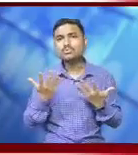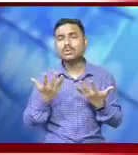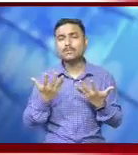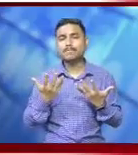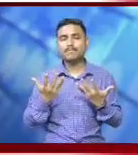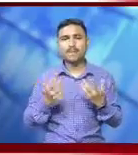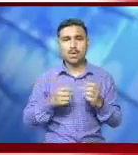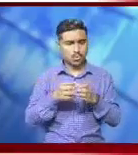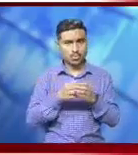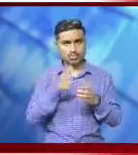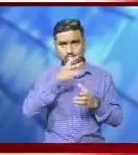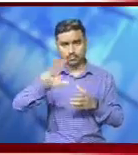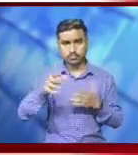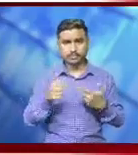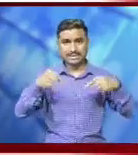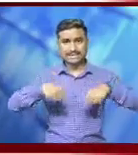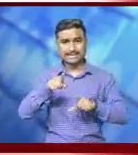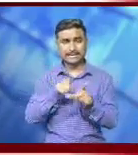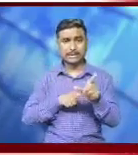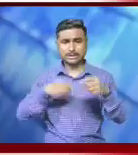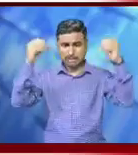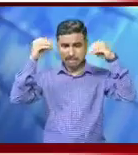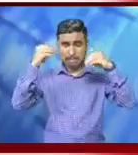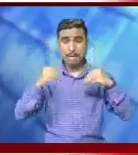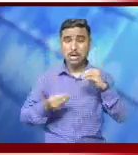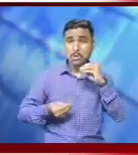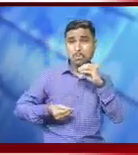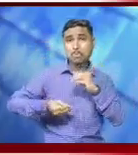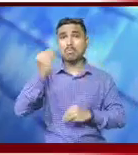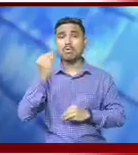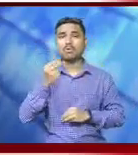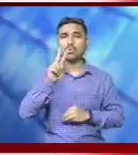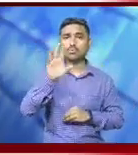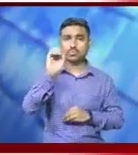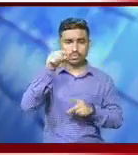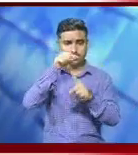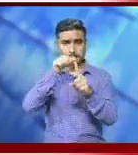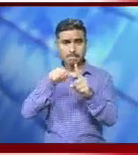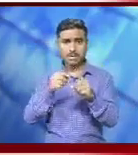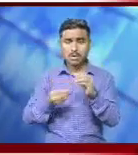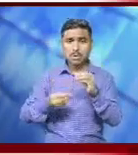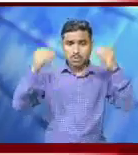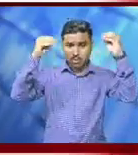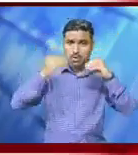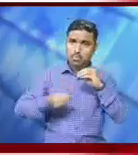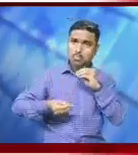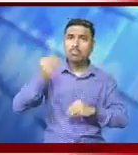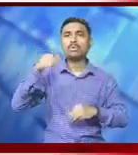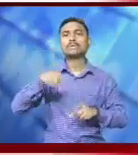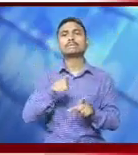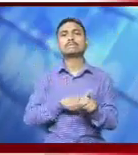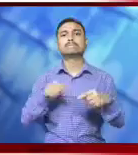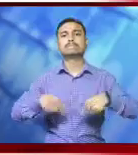that this year there has been an early onset of the monsoon rains and almost 20 percent of the rainfall